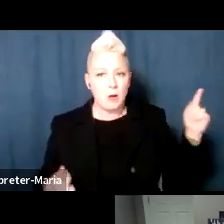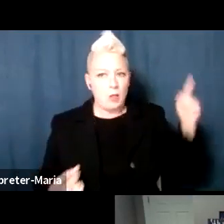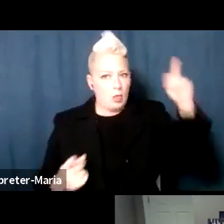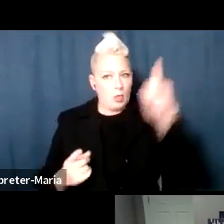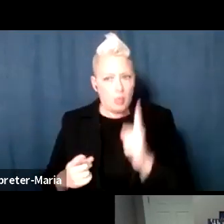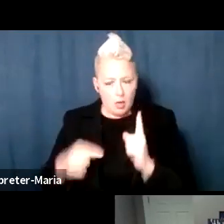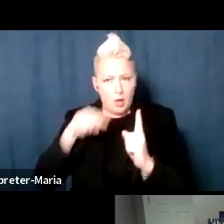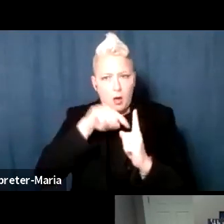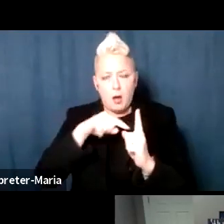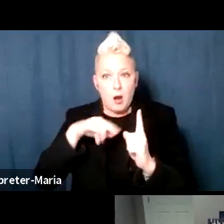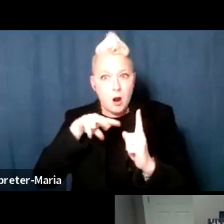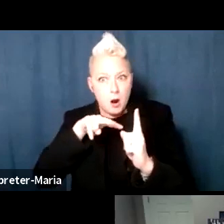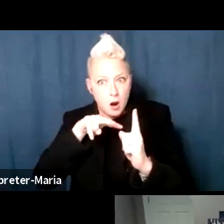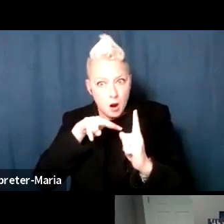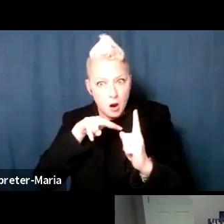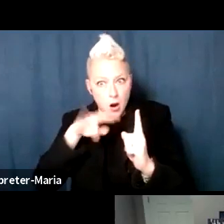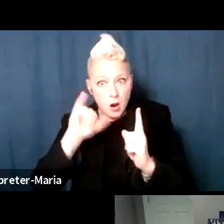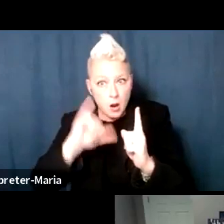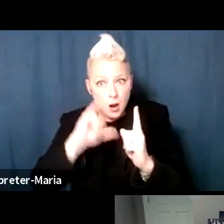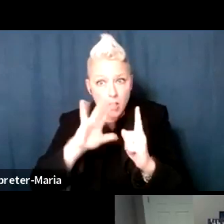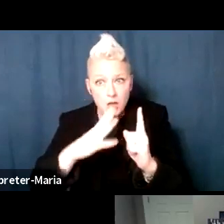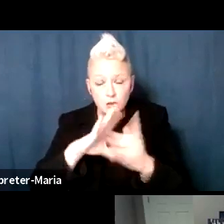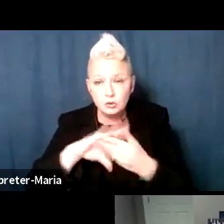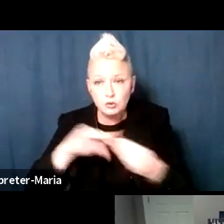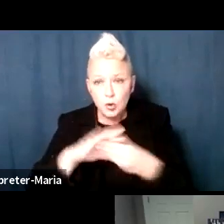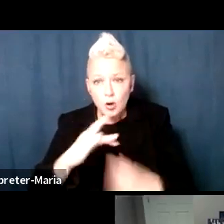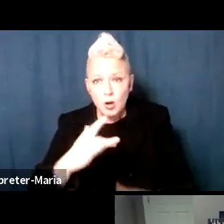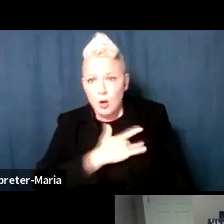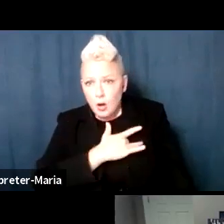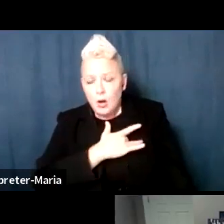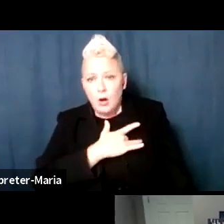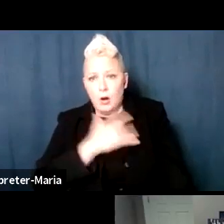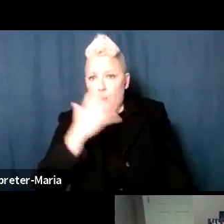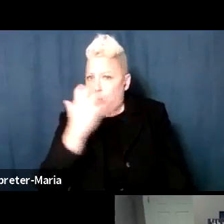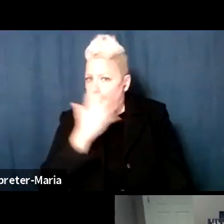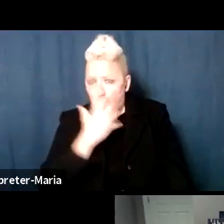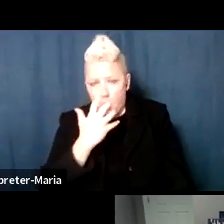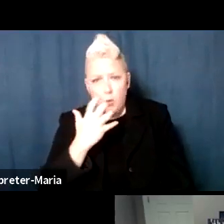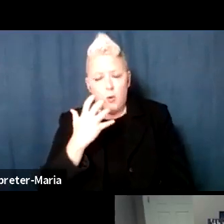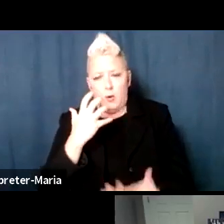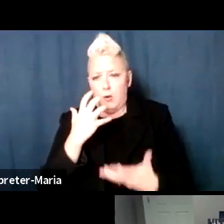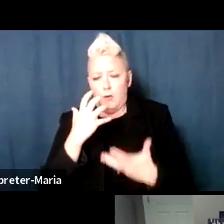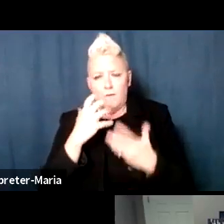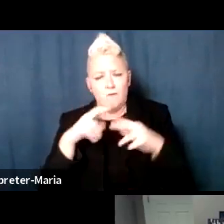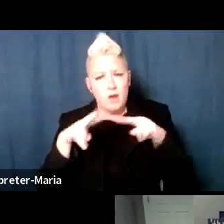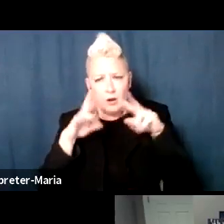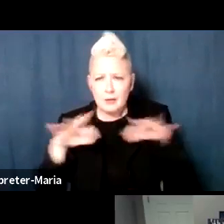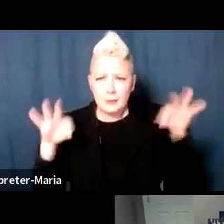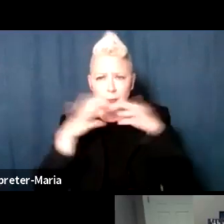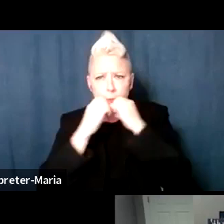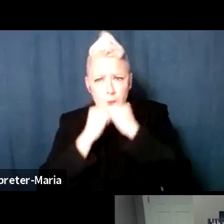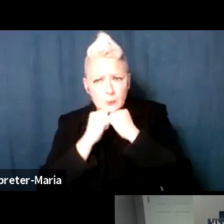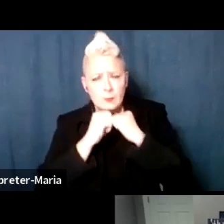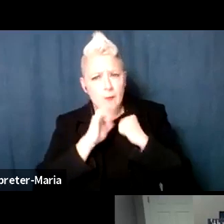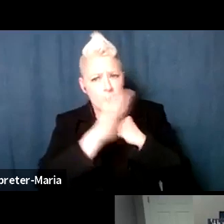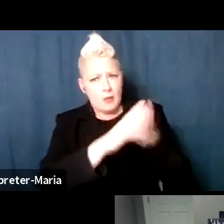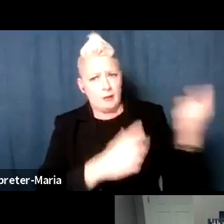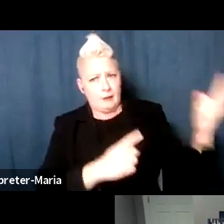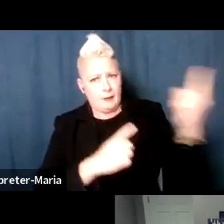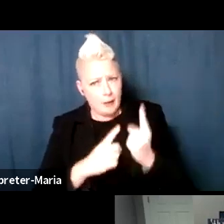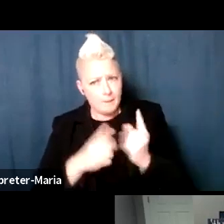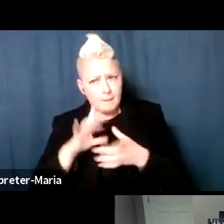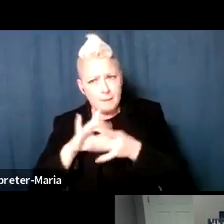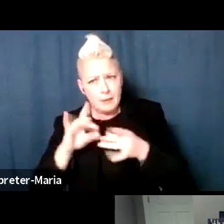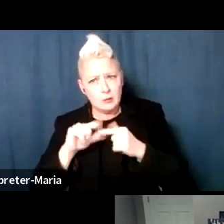hearing a story was in itself an educational moment of great value. And there's room